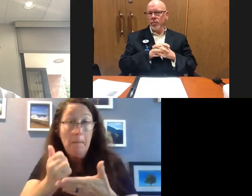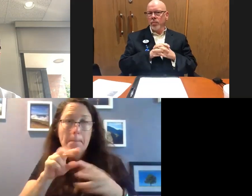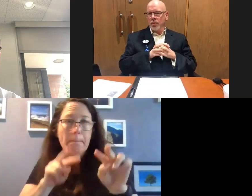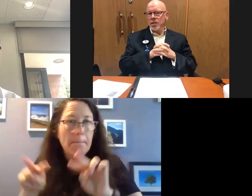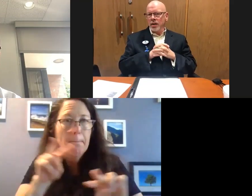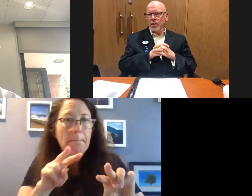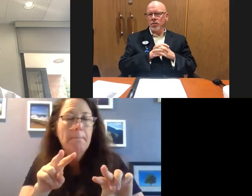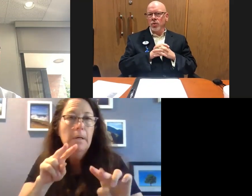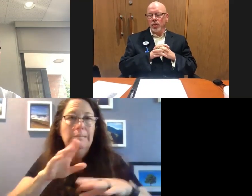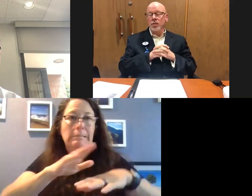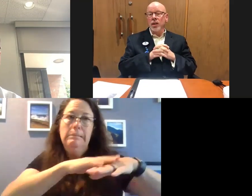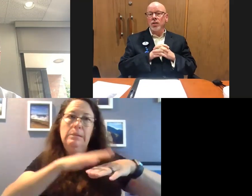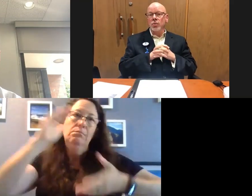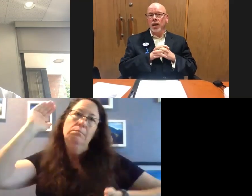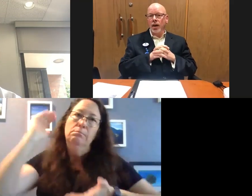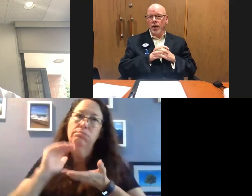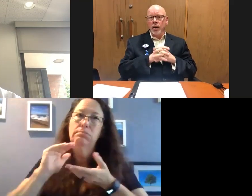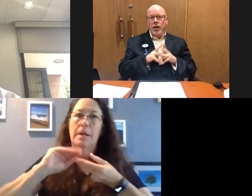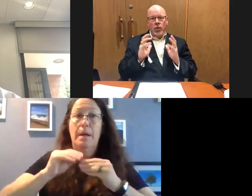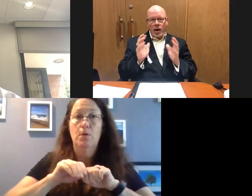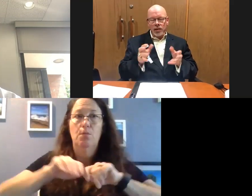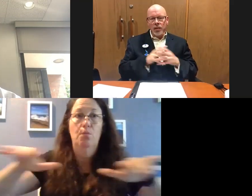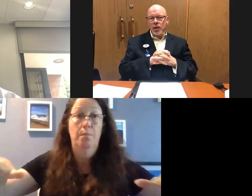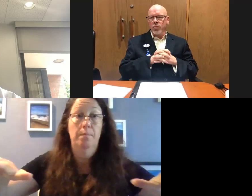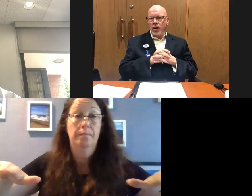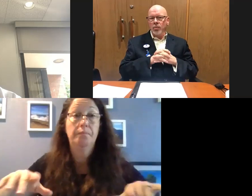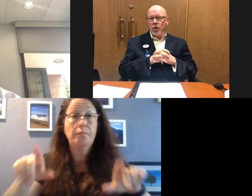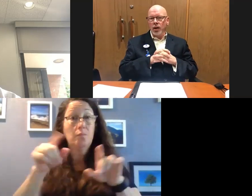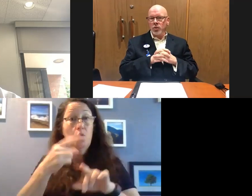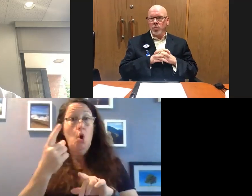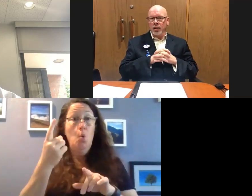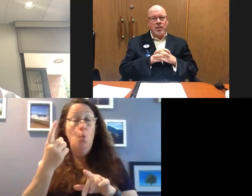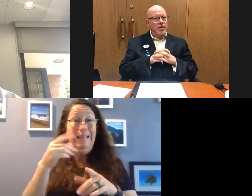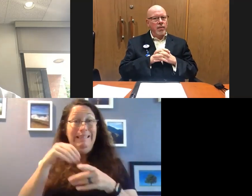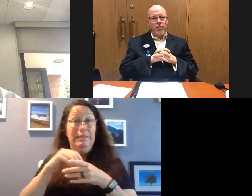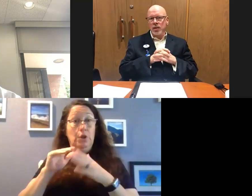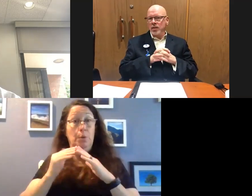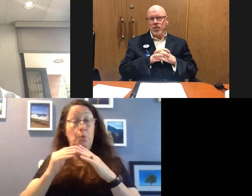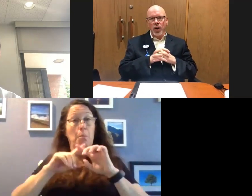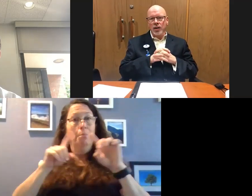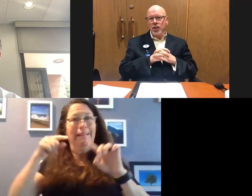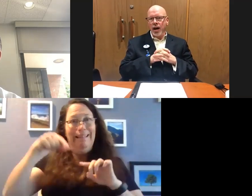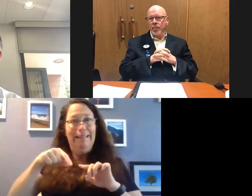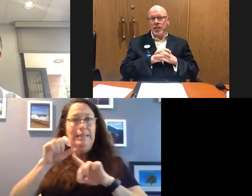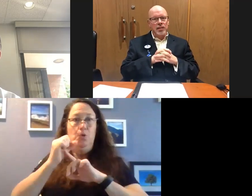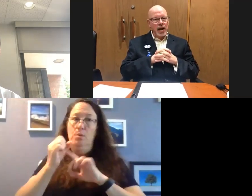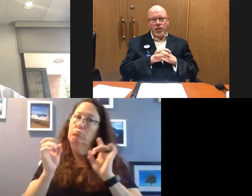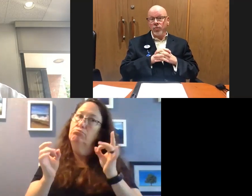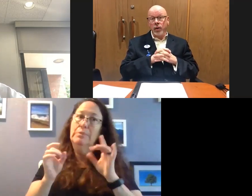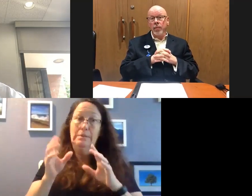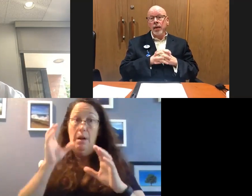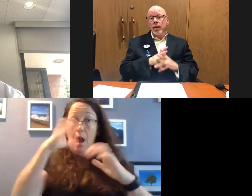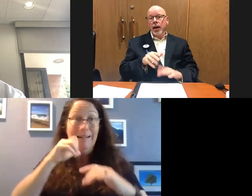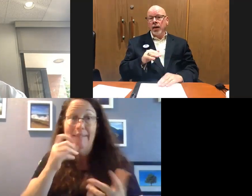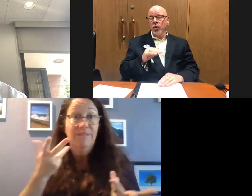this under control as much as we can. We're always going to be there for our communities, but this is a strange time. This is not